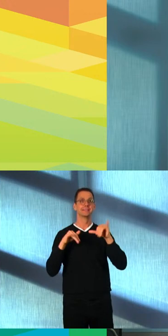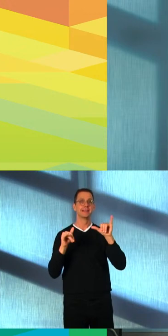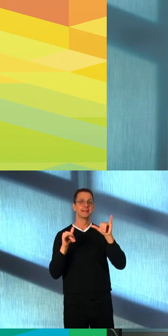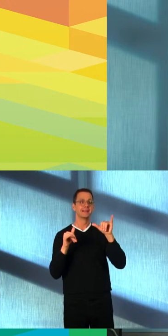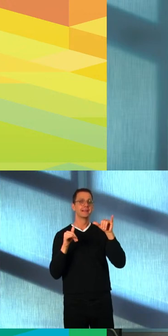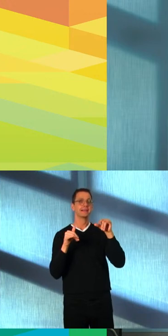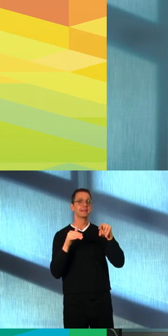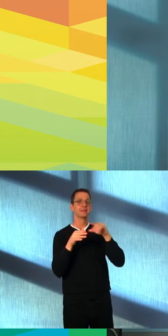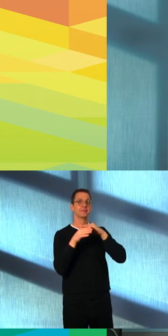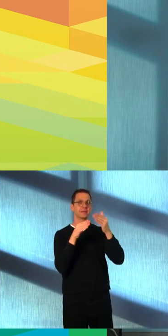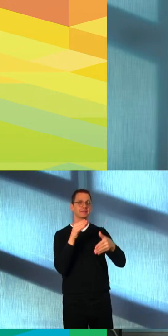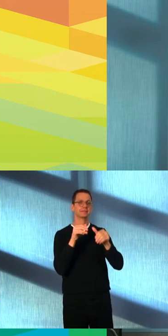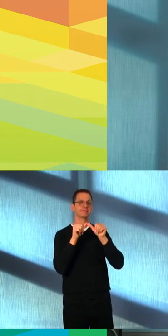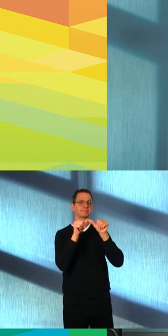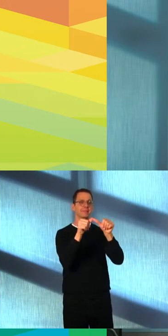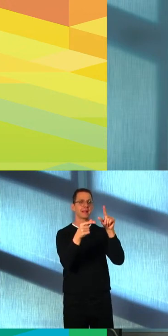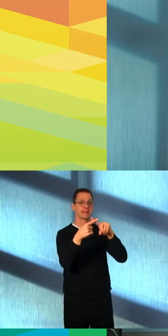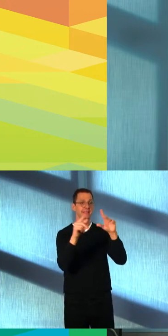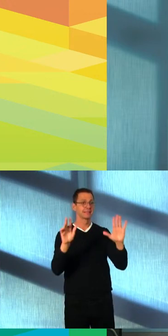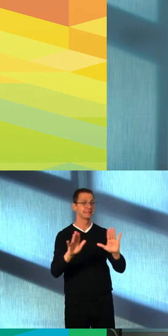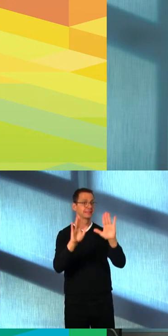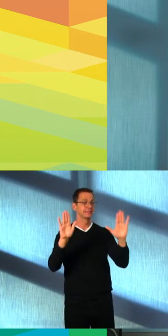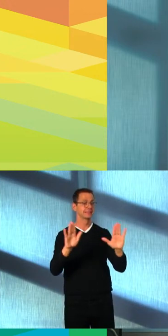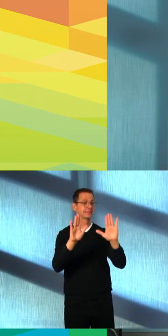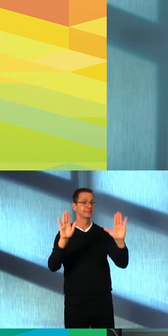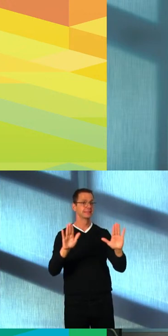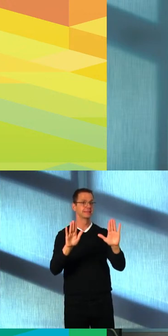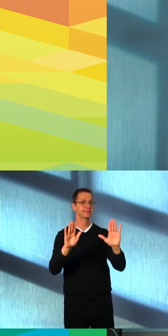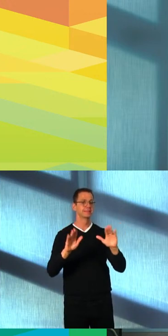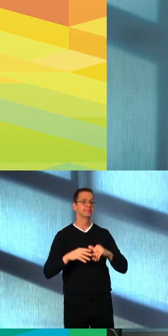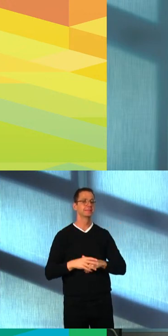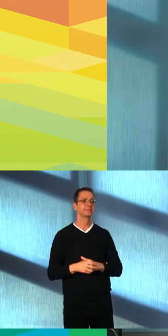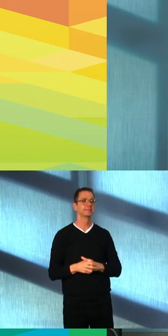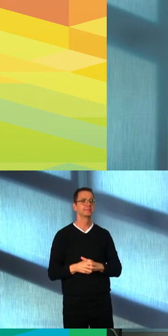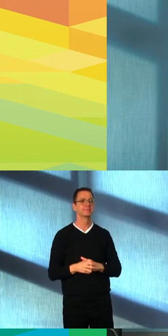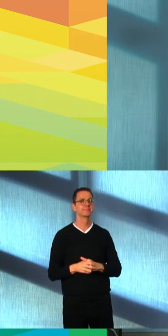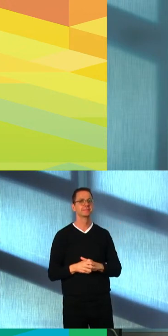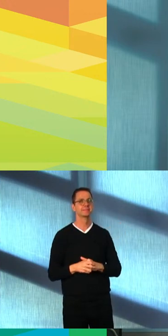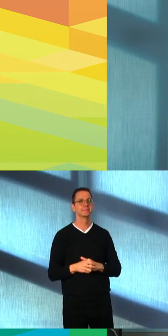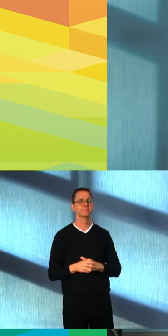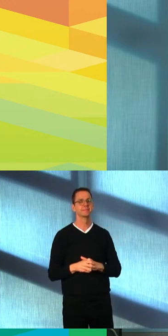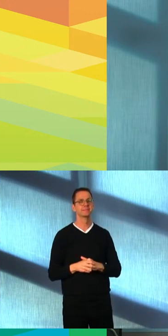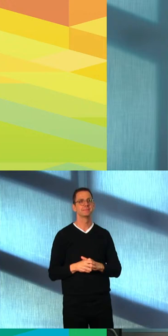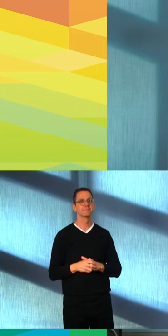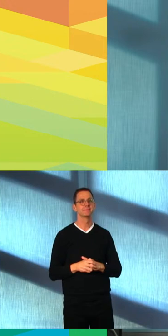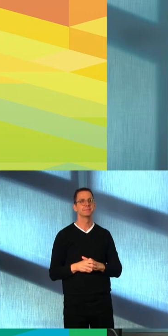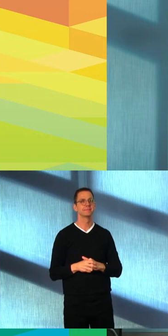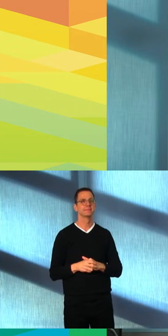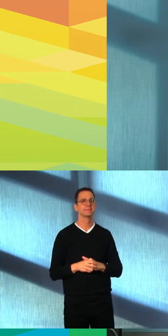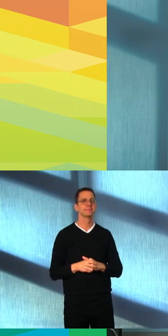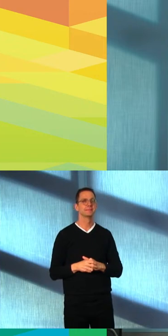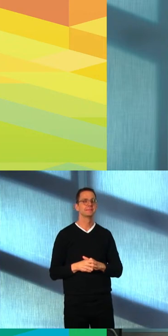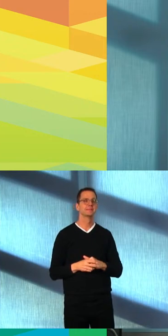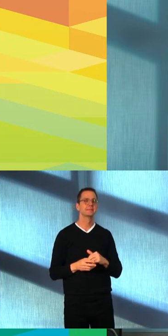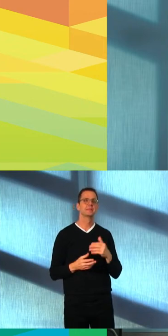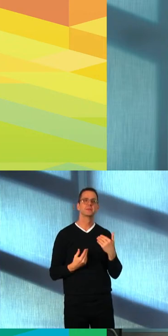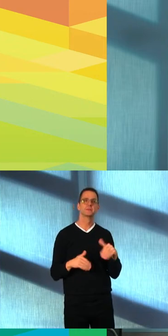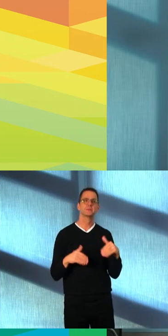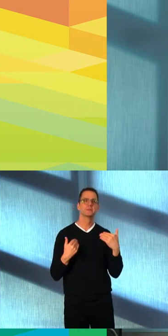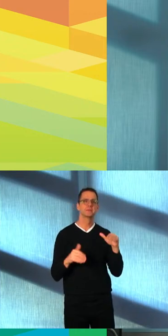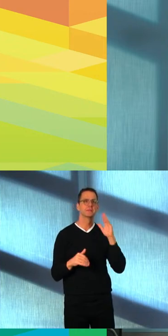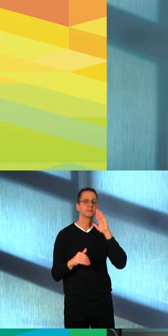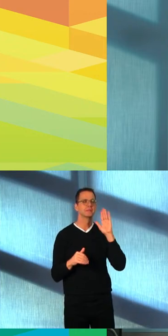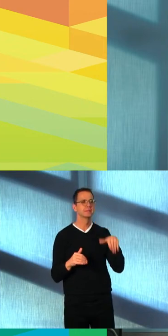and resultant public health restrictions, I again want to acknowledge and applaud Edmontonians' patience, their